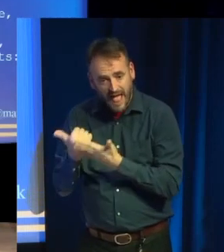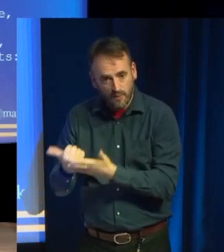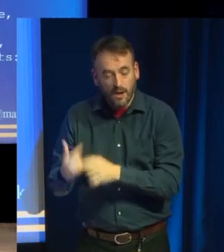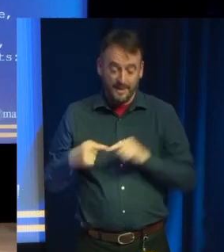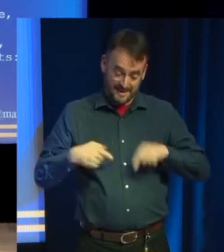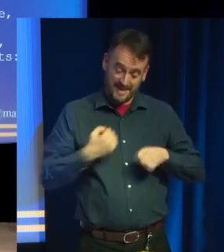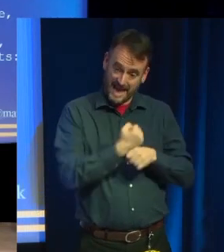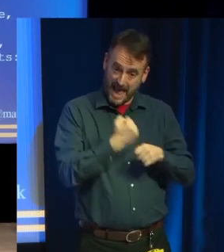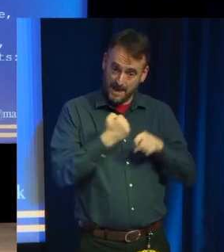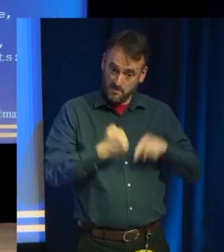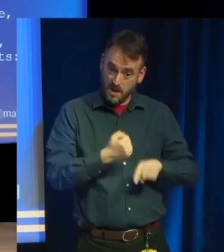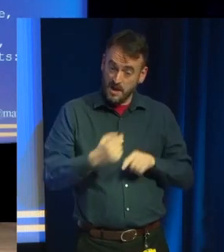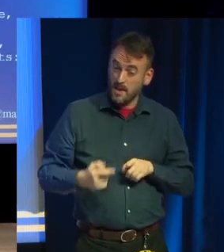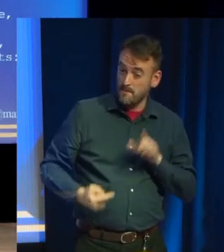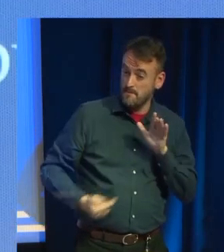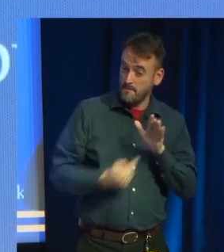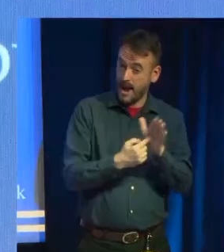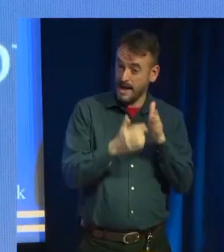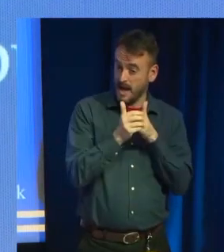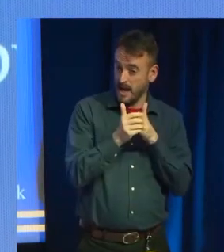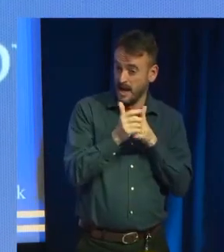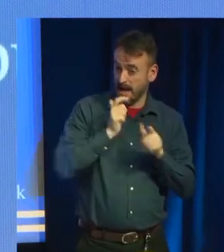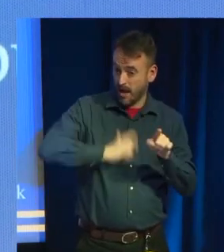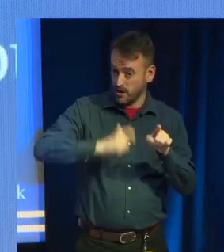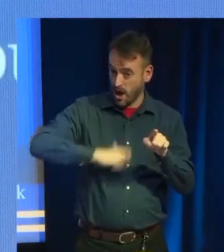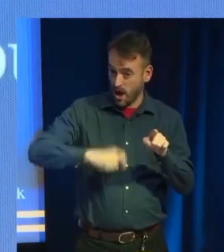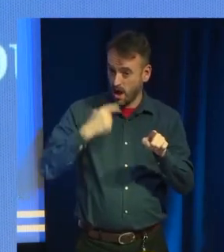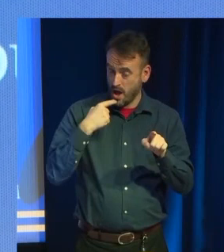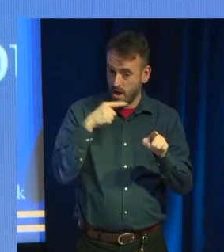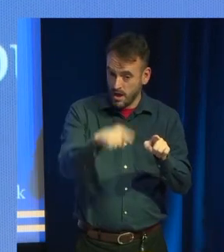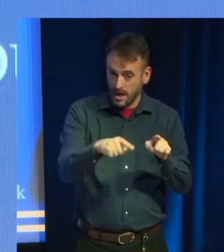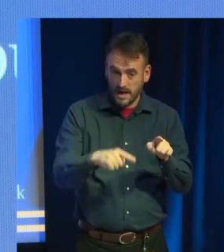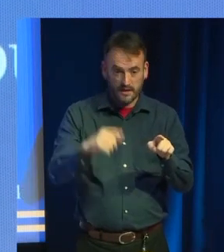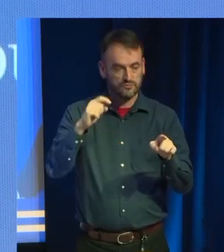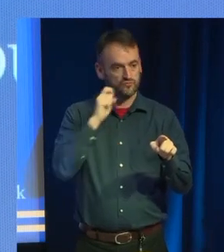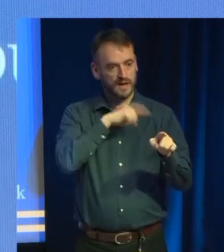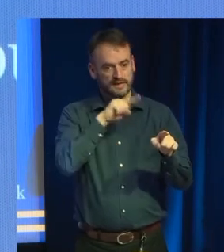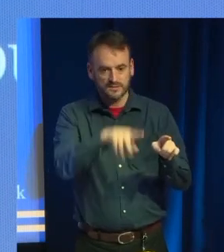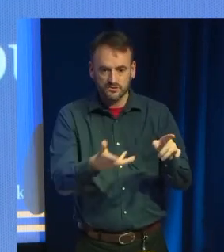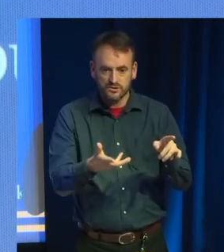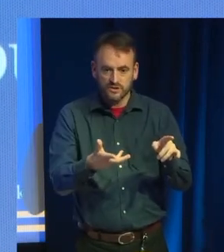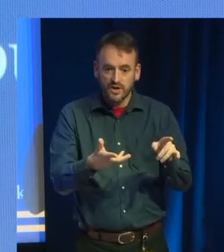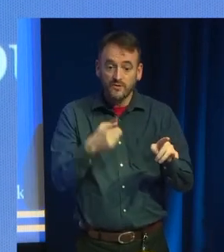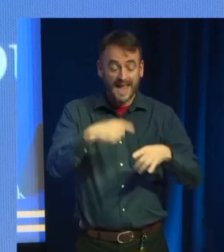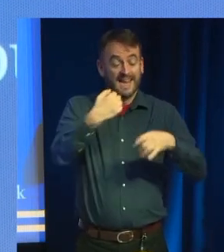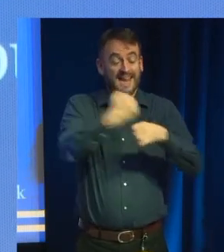if you ask the character for help, the character will say, help yourself. That's a legitimate response in character.